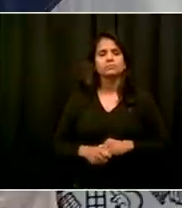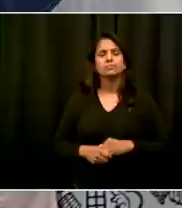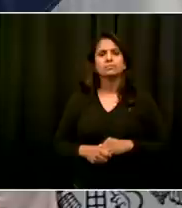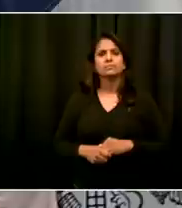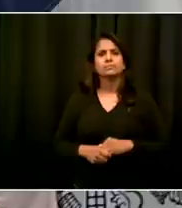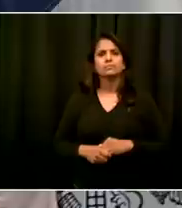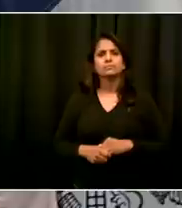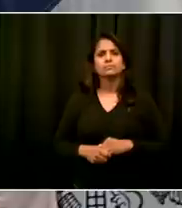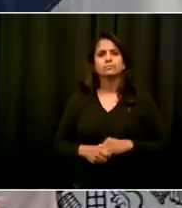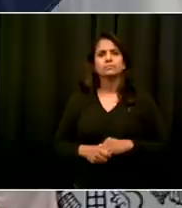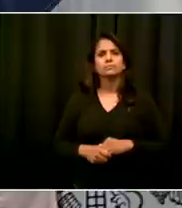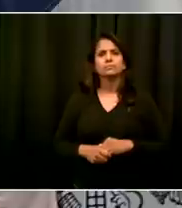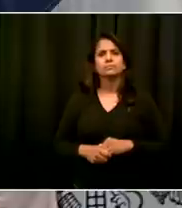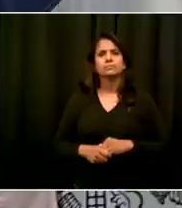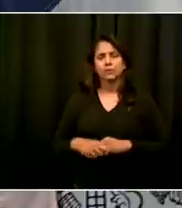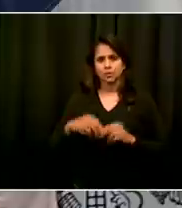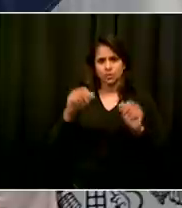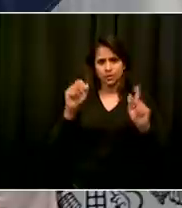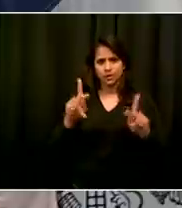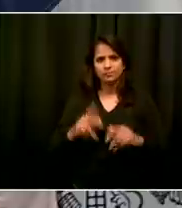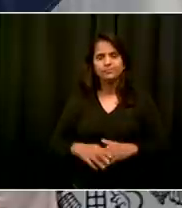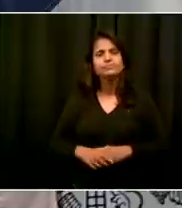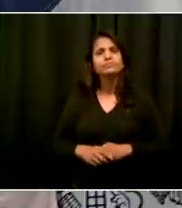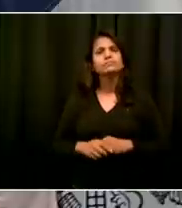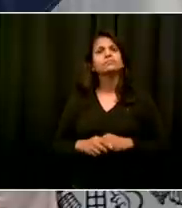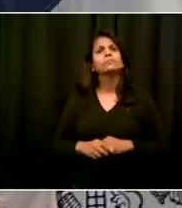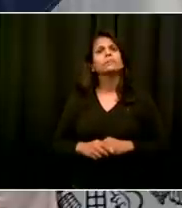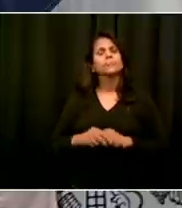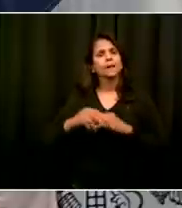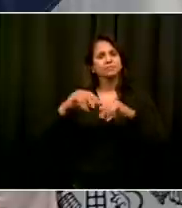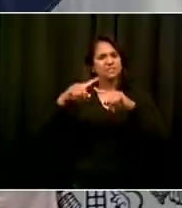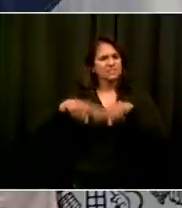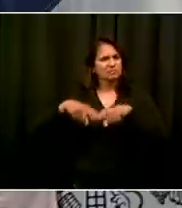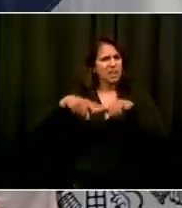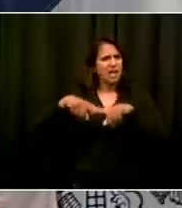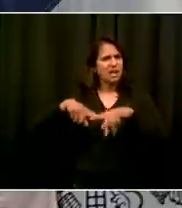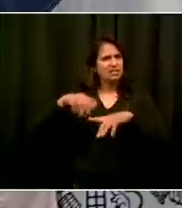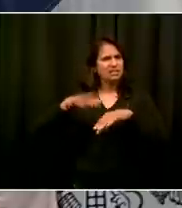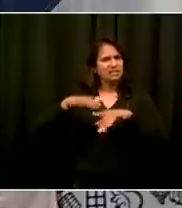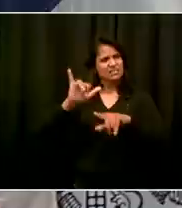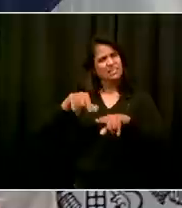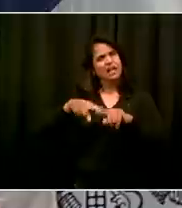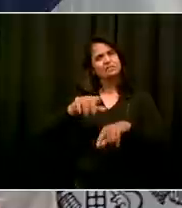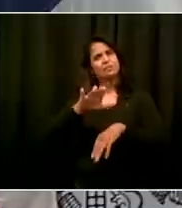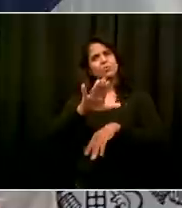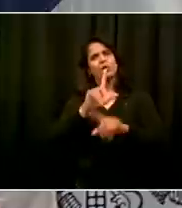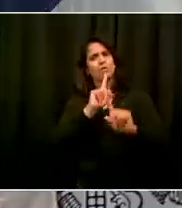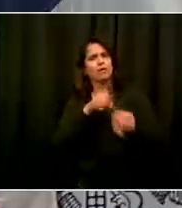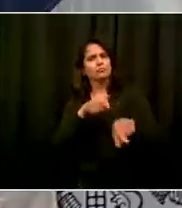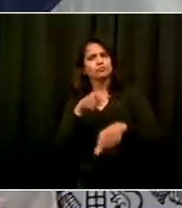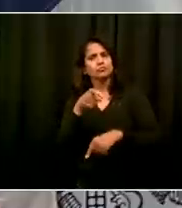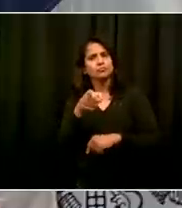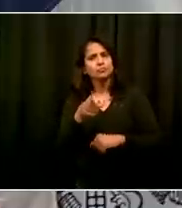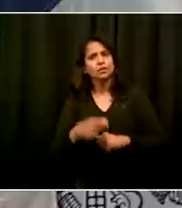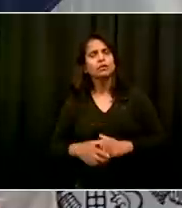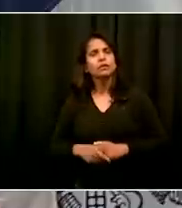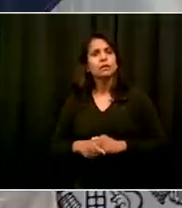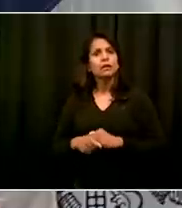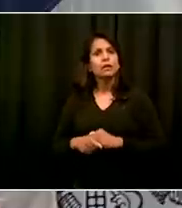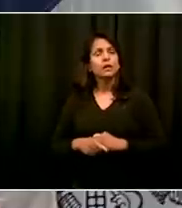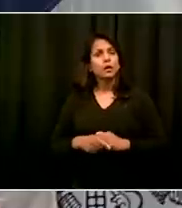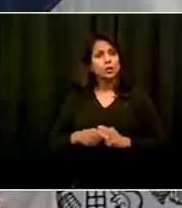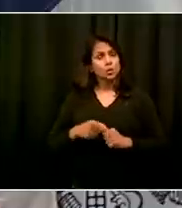So based on that, do you not feel like there's kind of a time